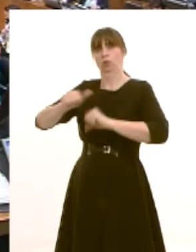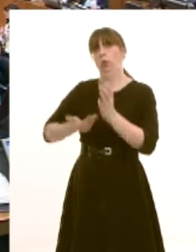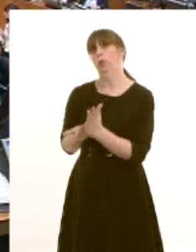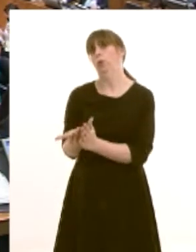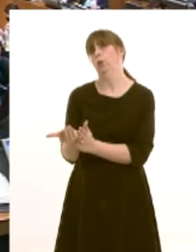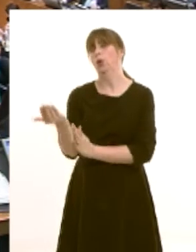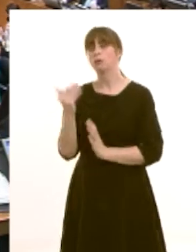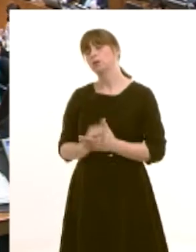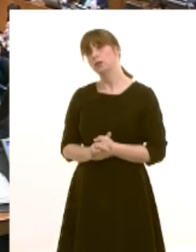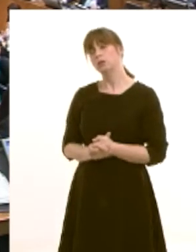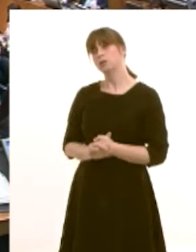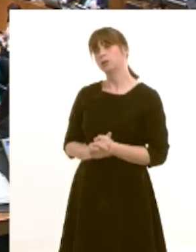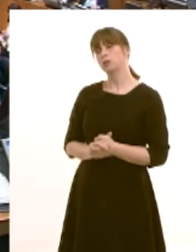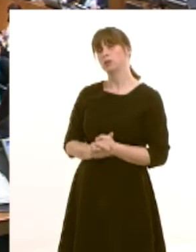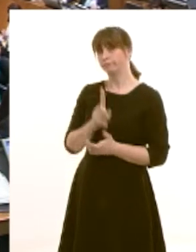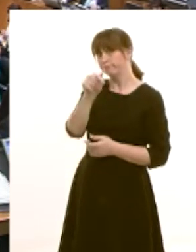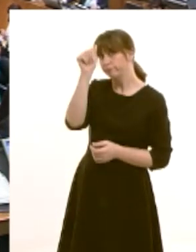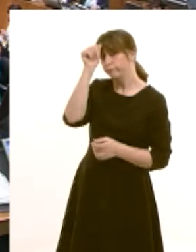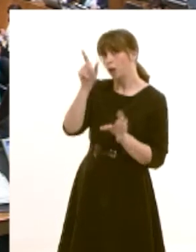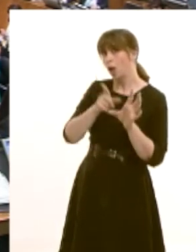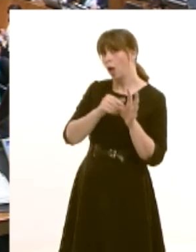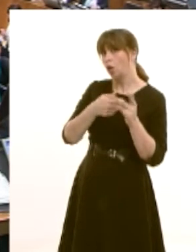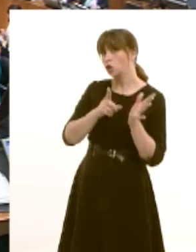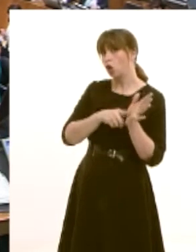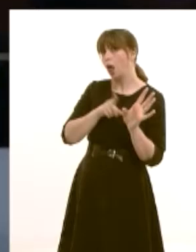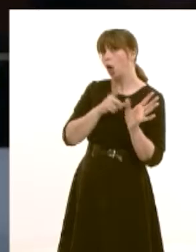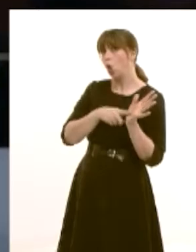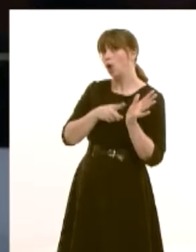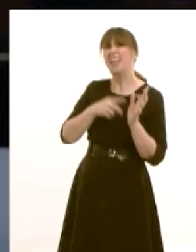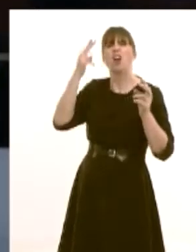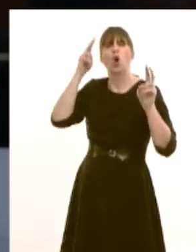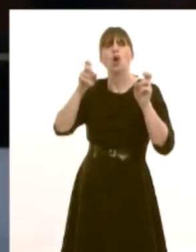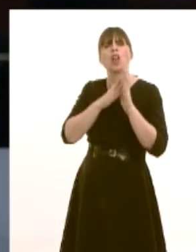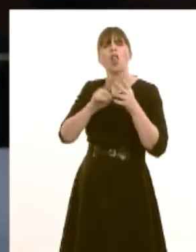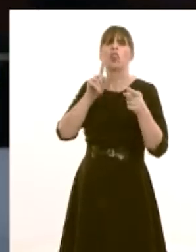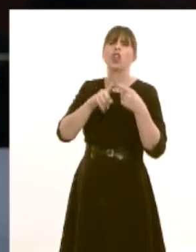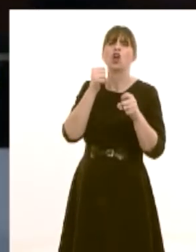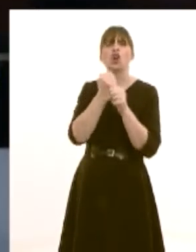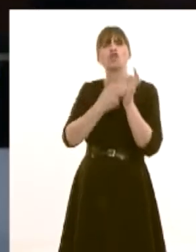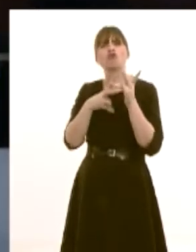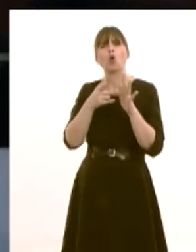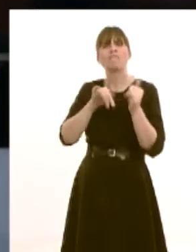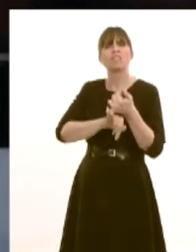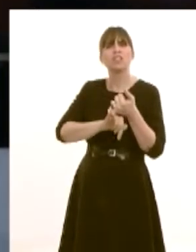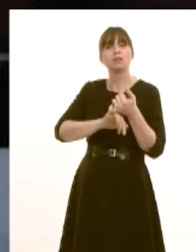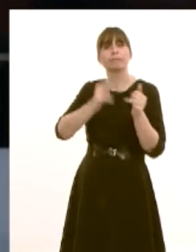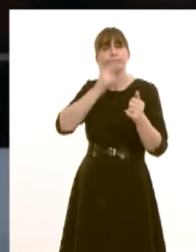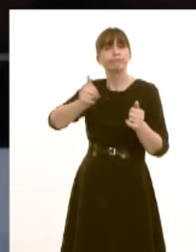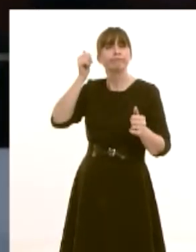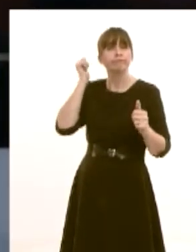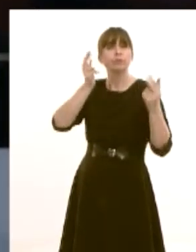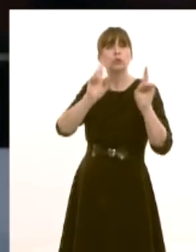i'm sure you'll be aware of the situation of the scola llwini in rexamor or the groves where the council